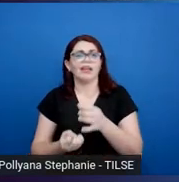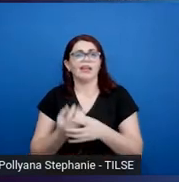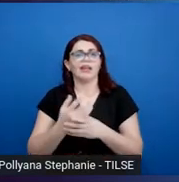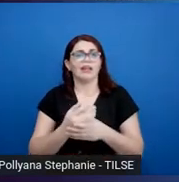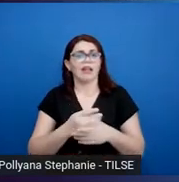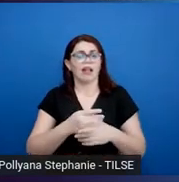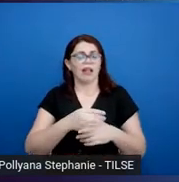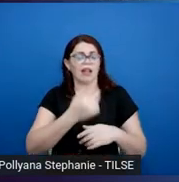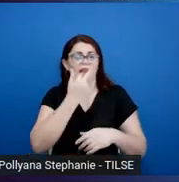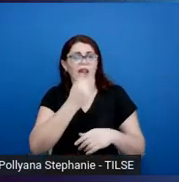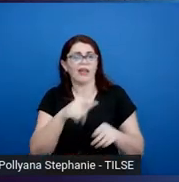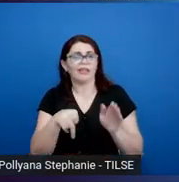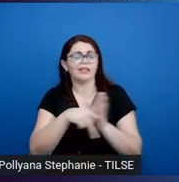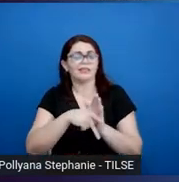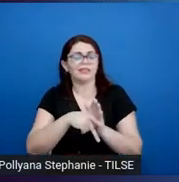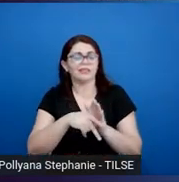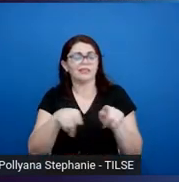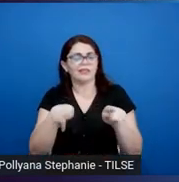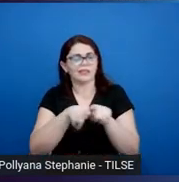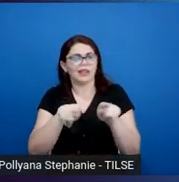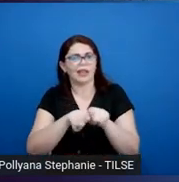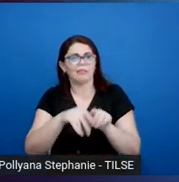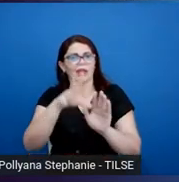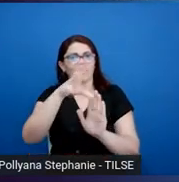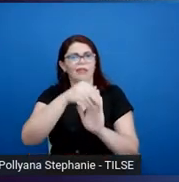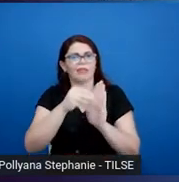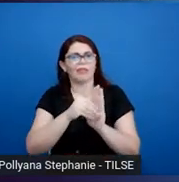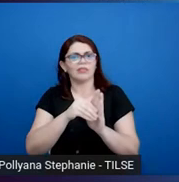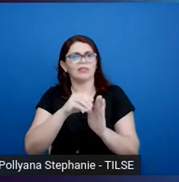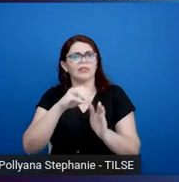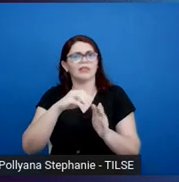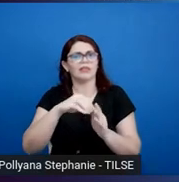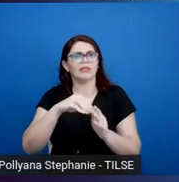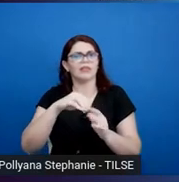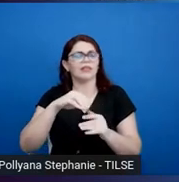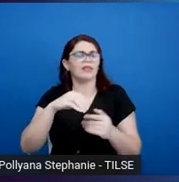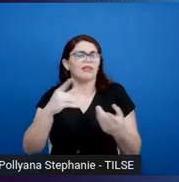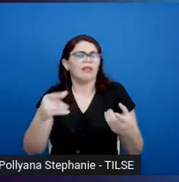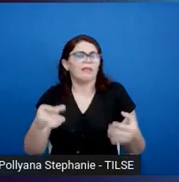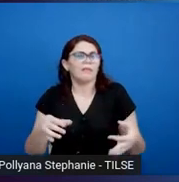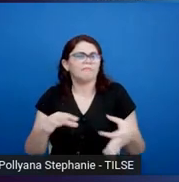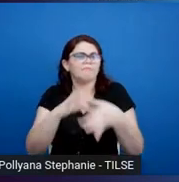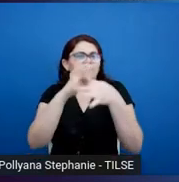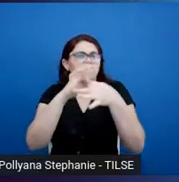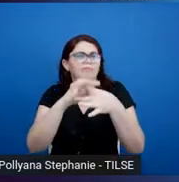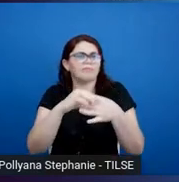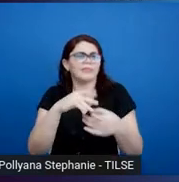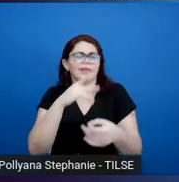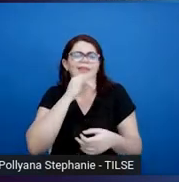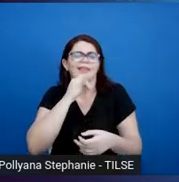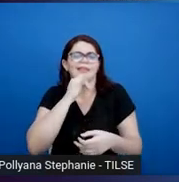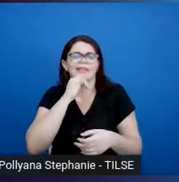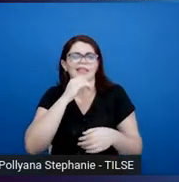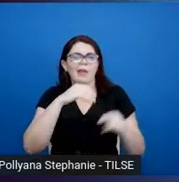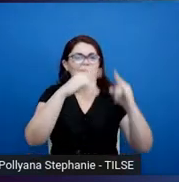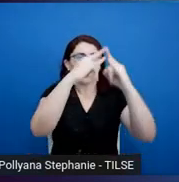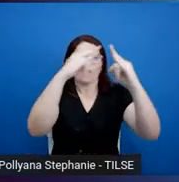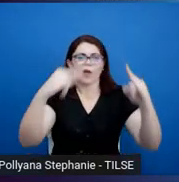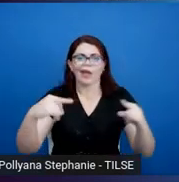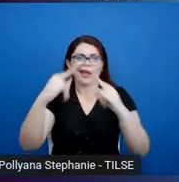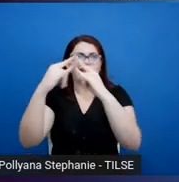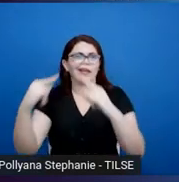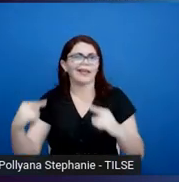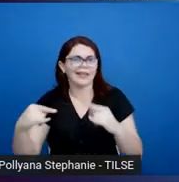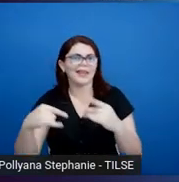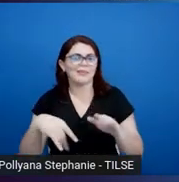students are, professors are either in the content teacher camp, or they're in the language teacher camp, and